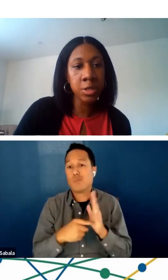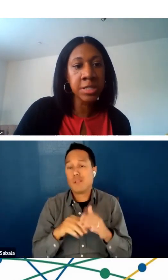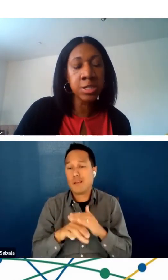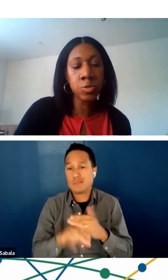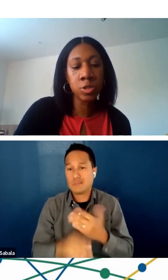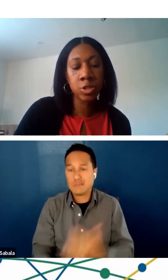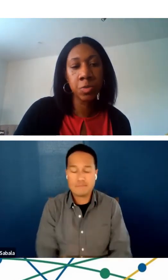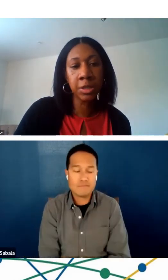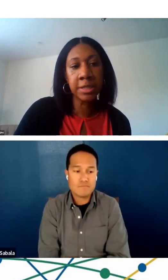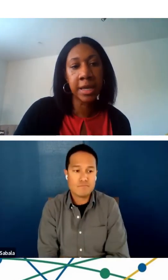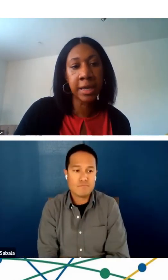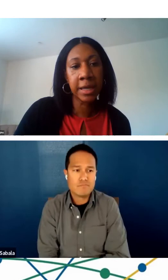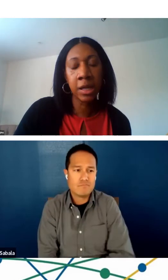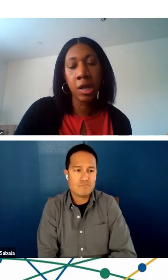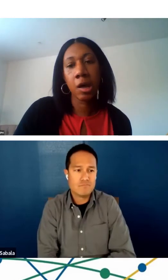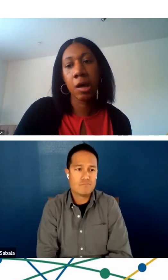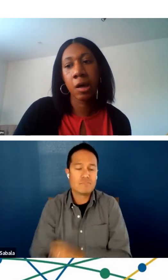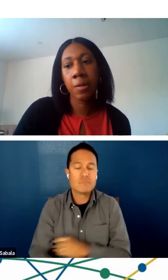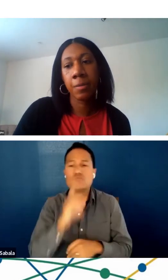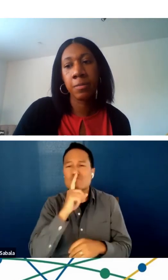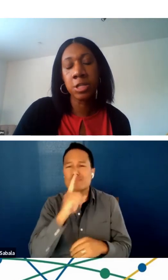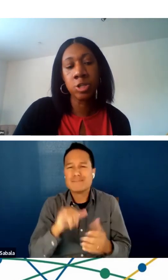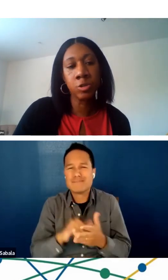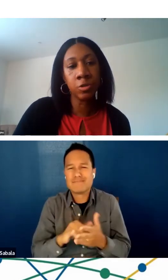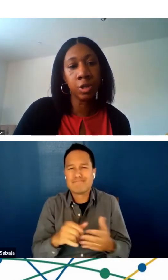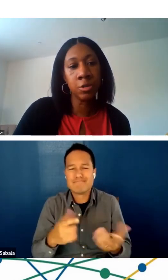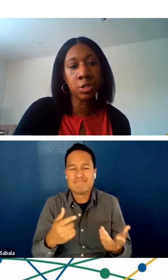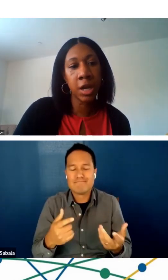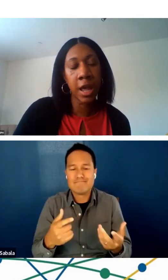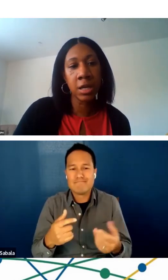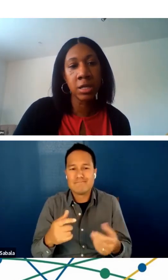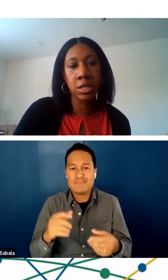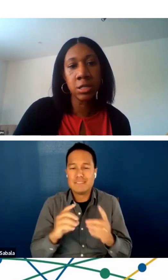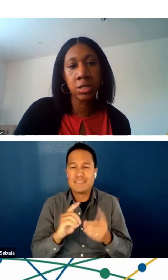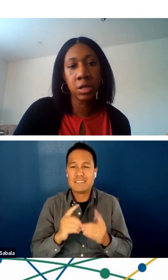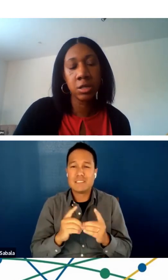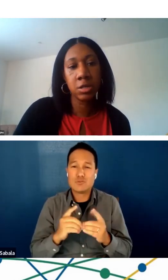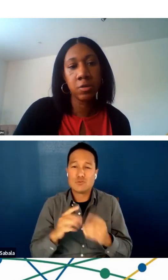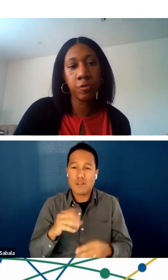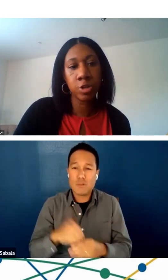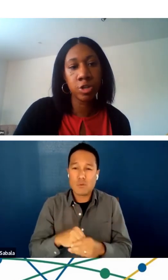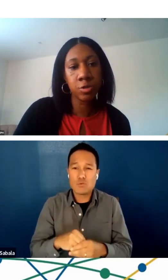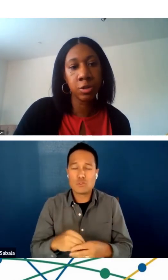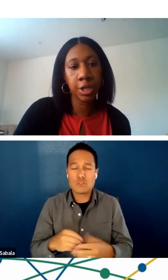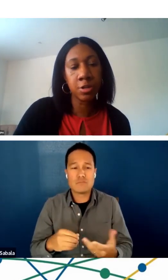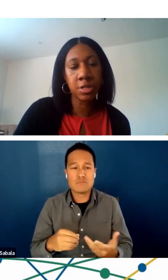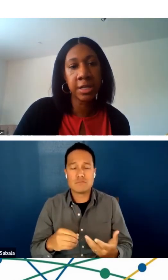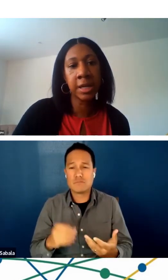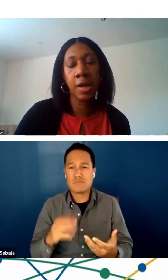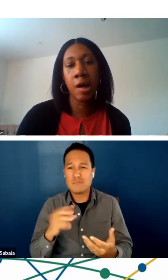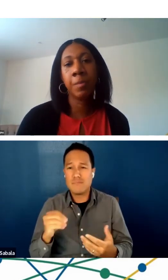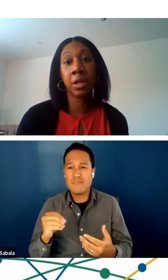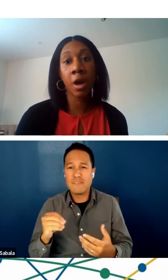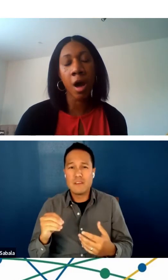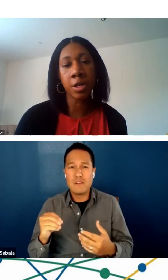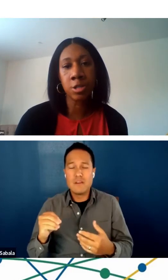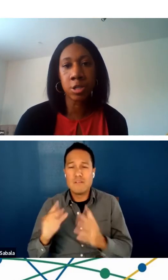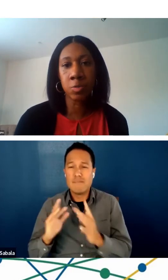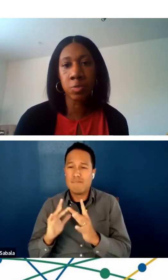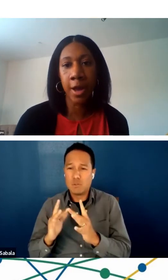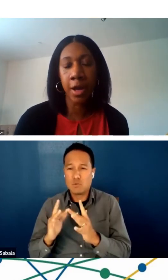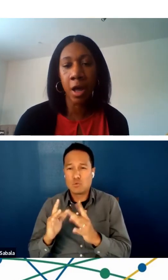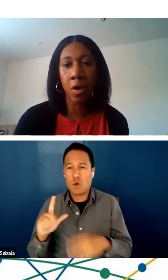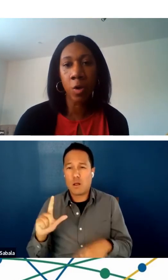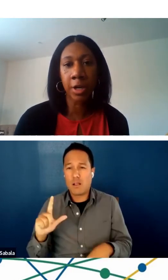So this is just really taking digital inclusion and virtual literacy beyond